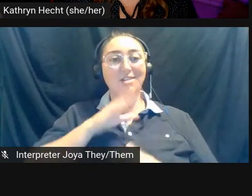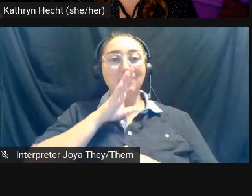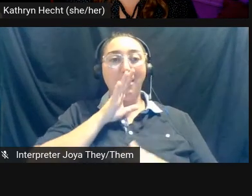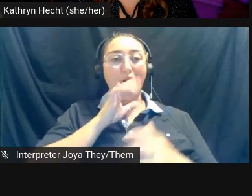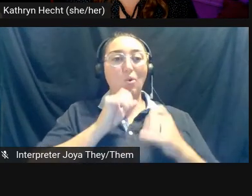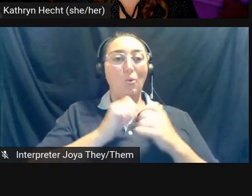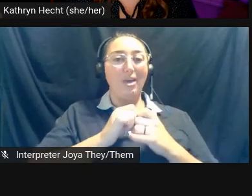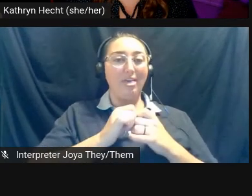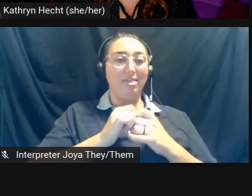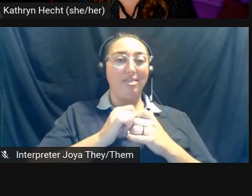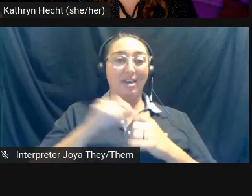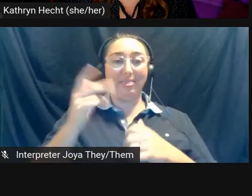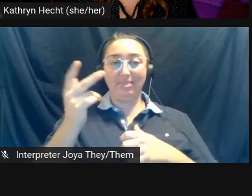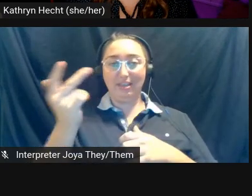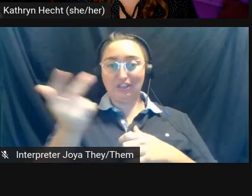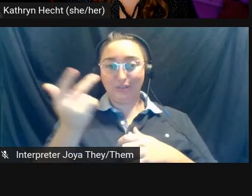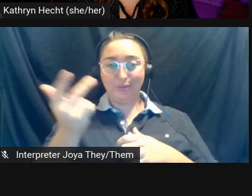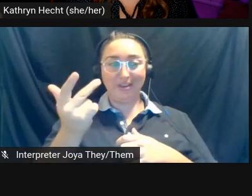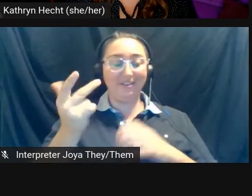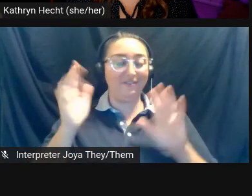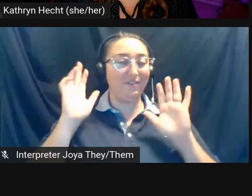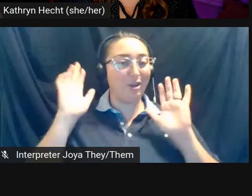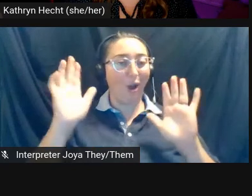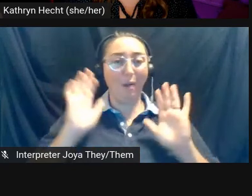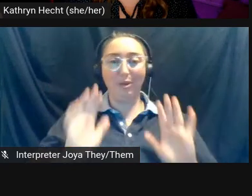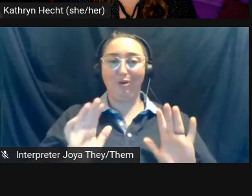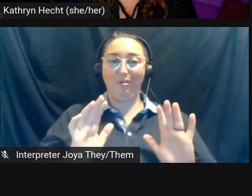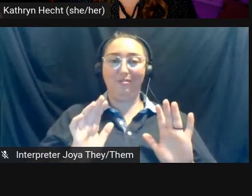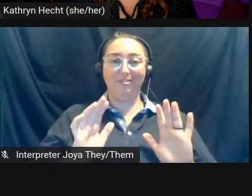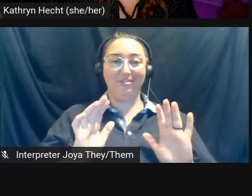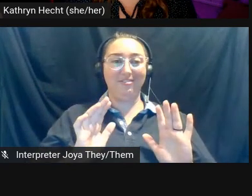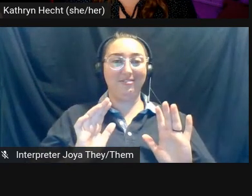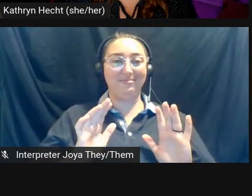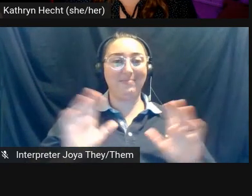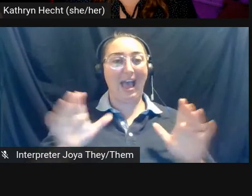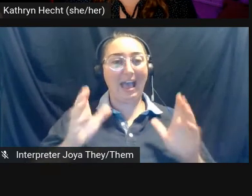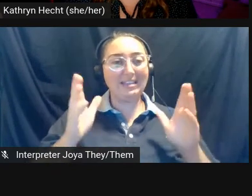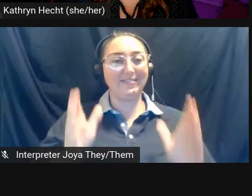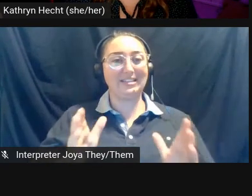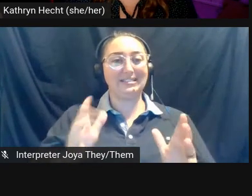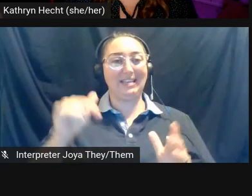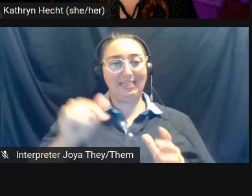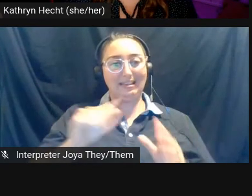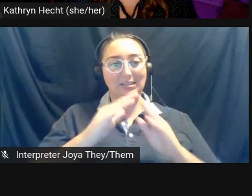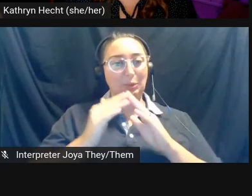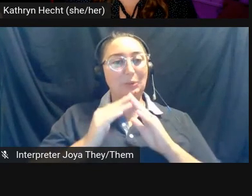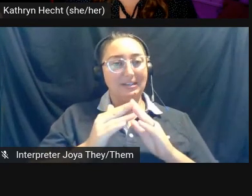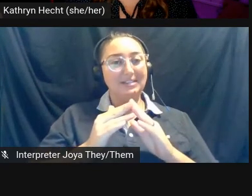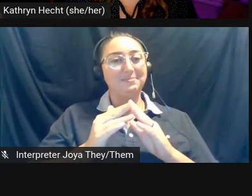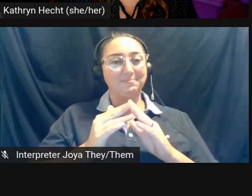these three phenomenal, um, activists in the trans community.